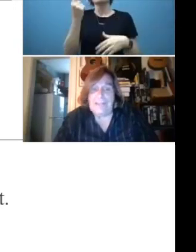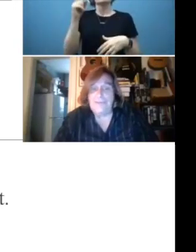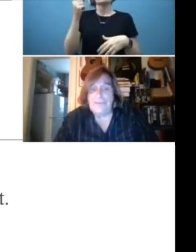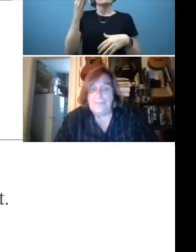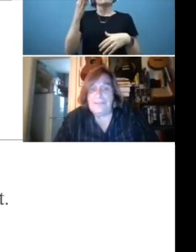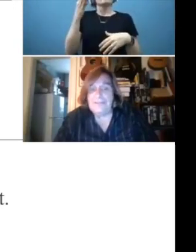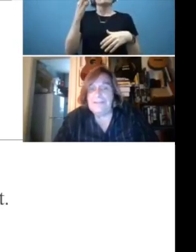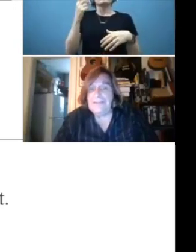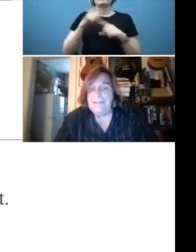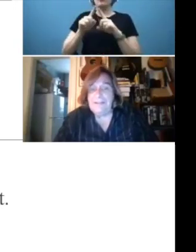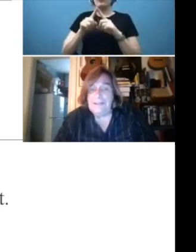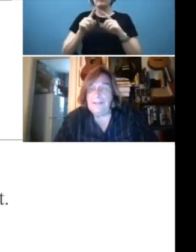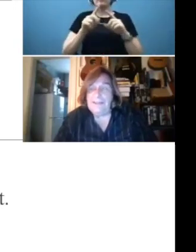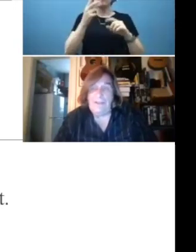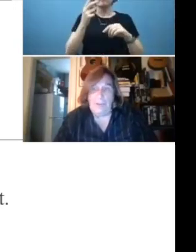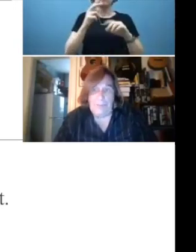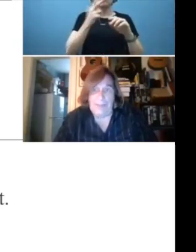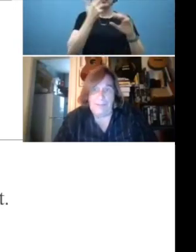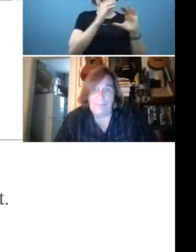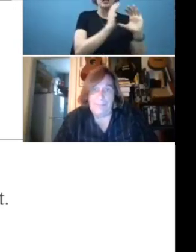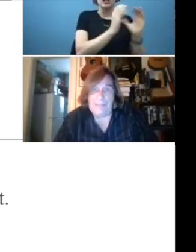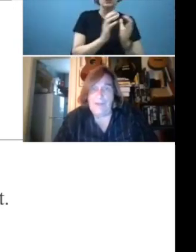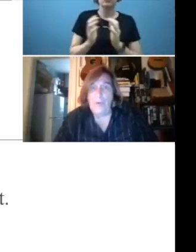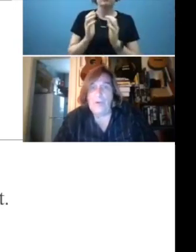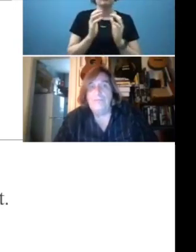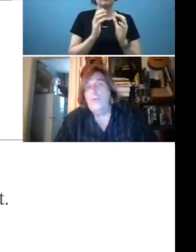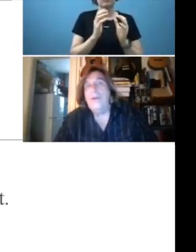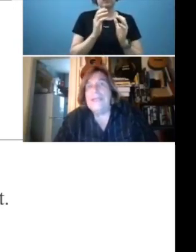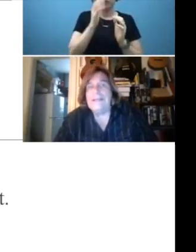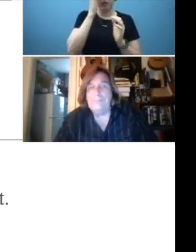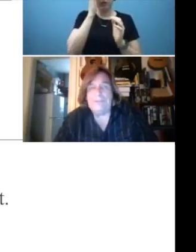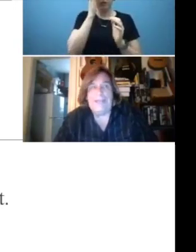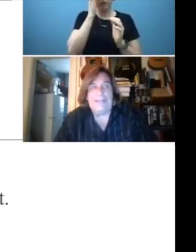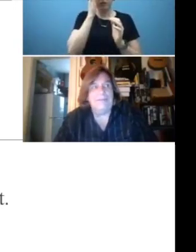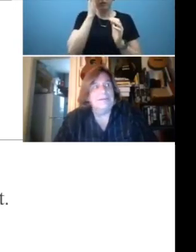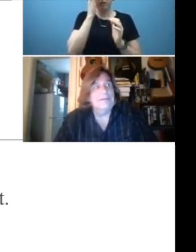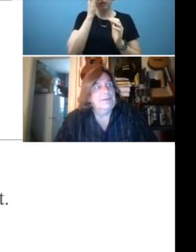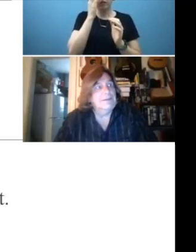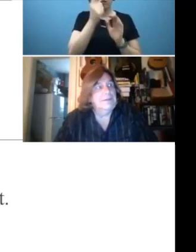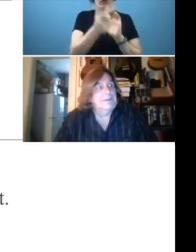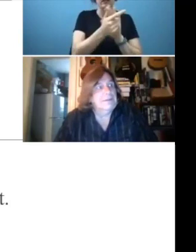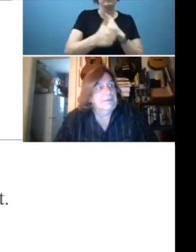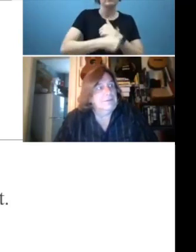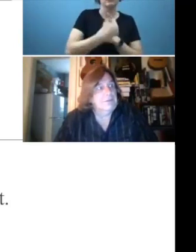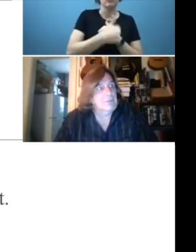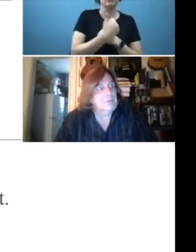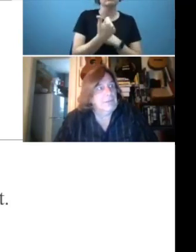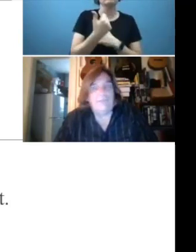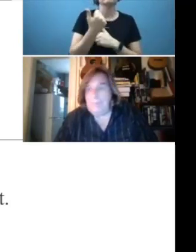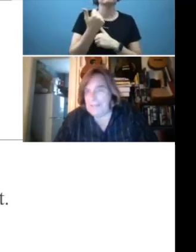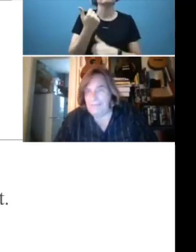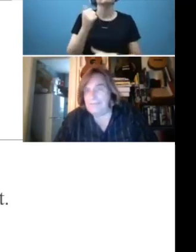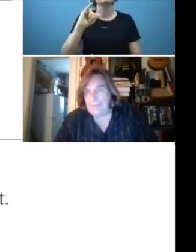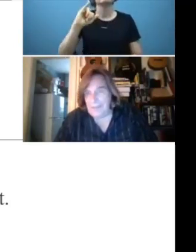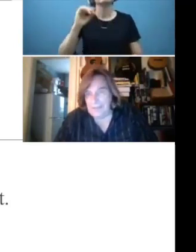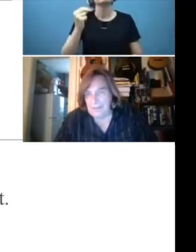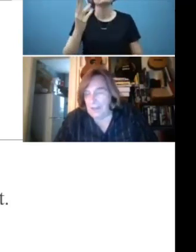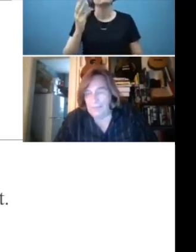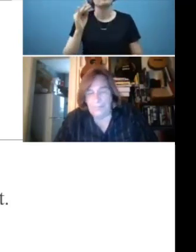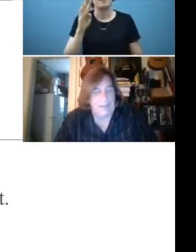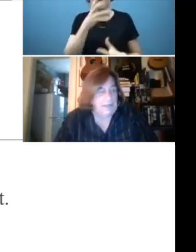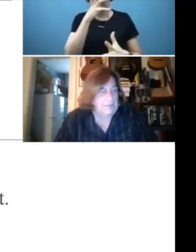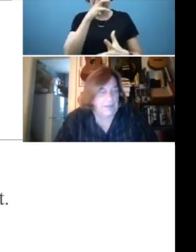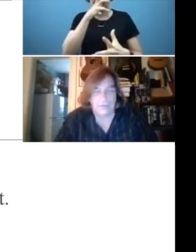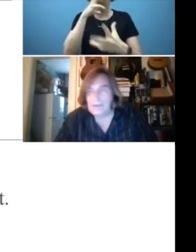about dangerous, illegal and inhumane. In order for a complaint to even be investigated,